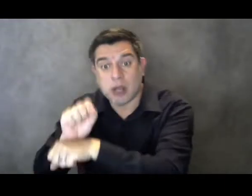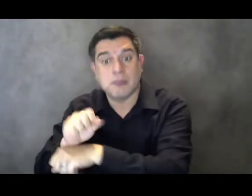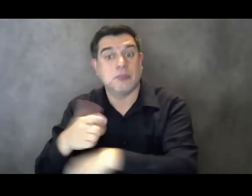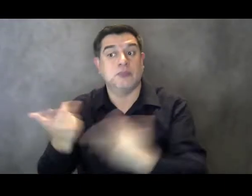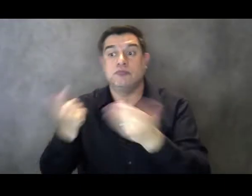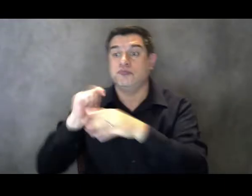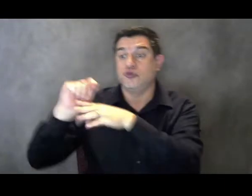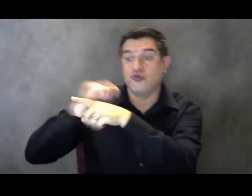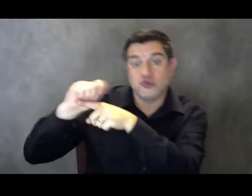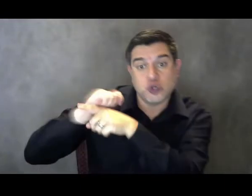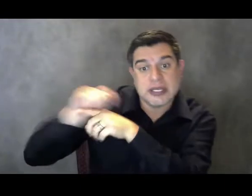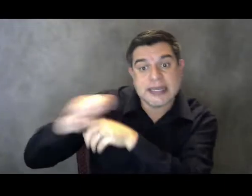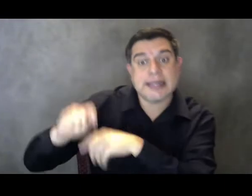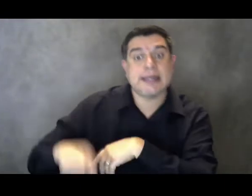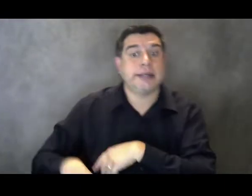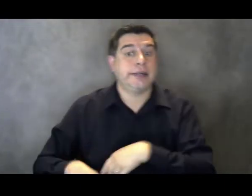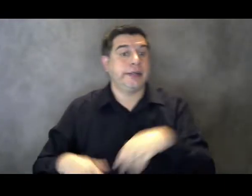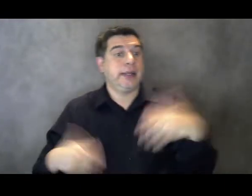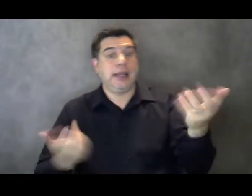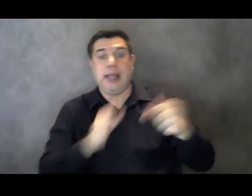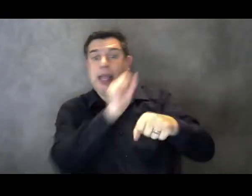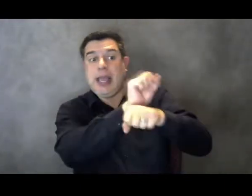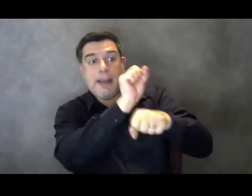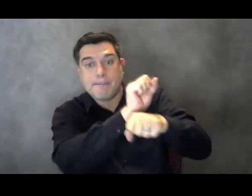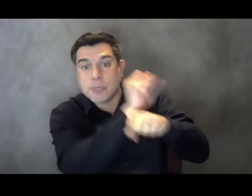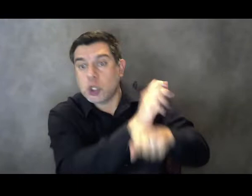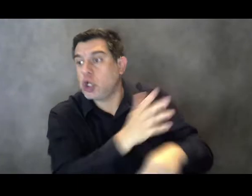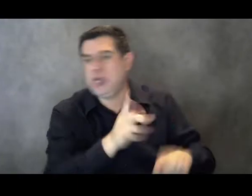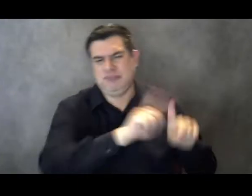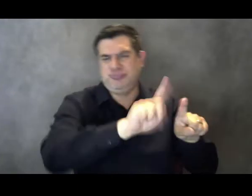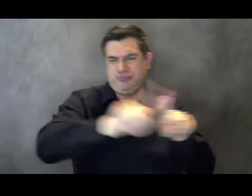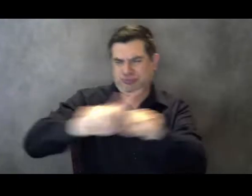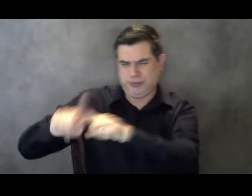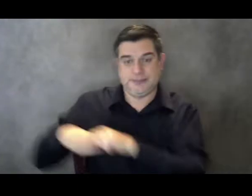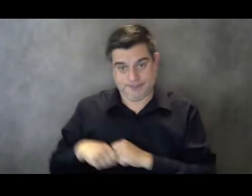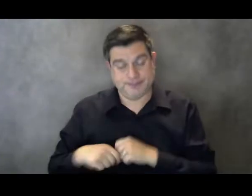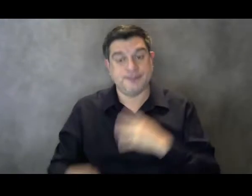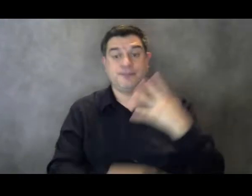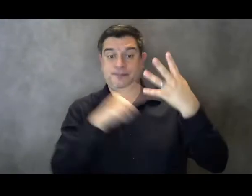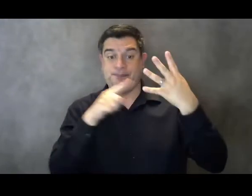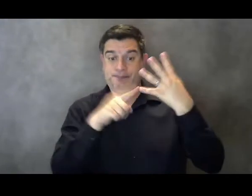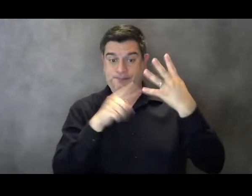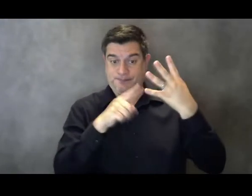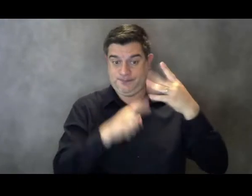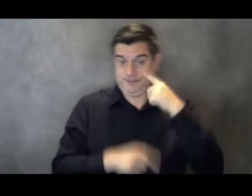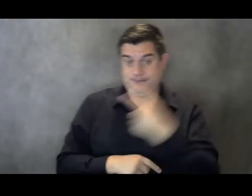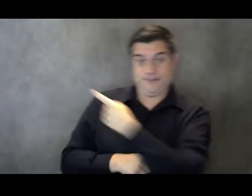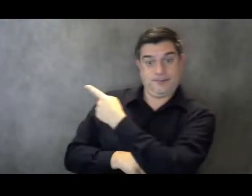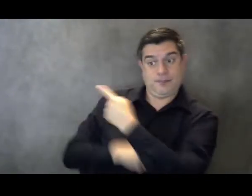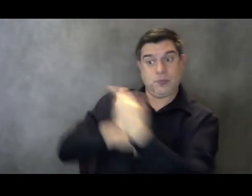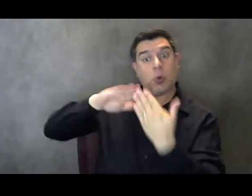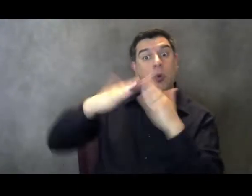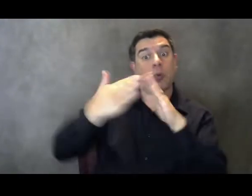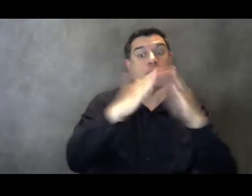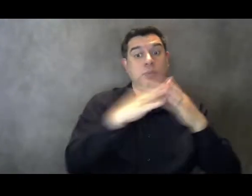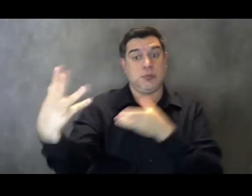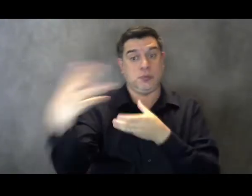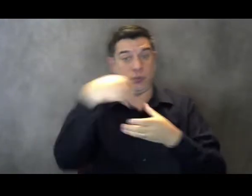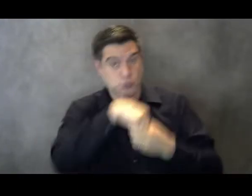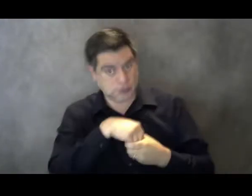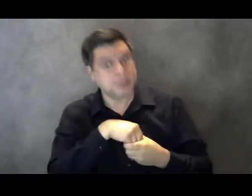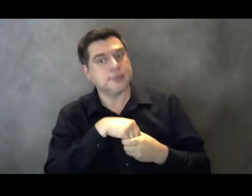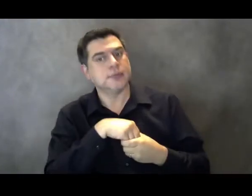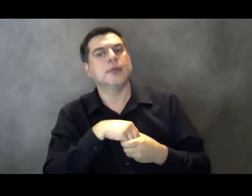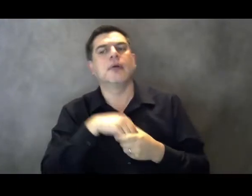employment. Our Community Inclusion program helps individuals with disabilities obtain and